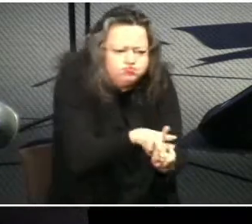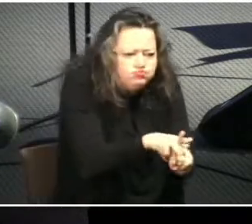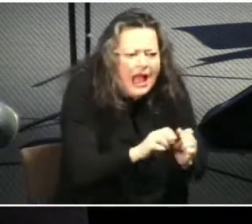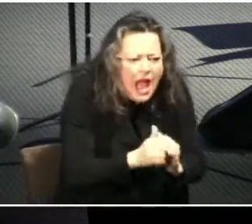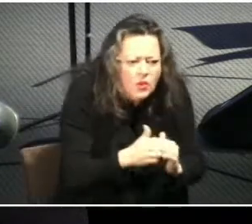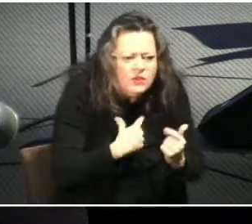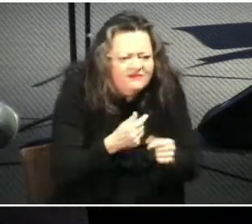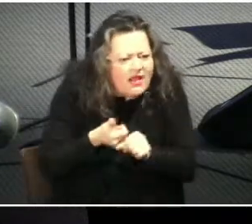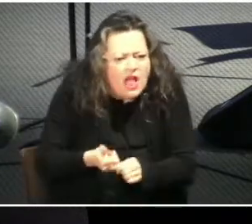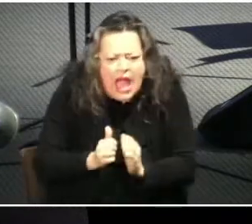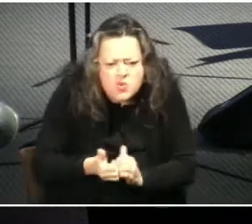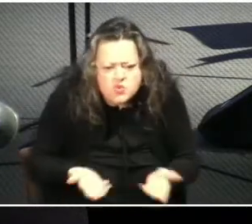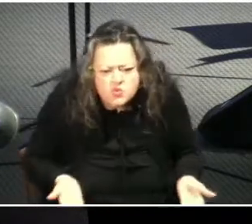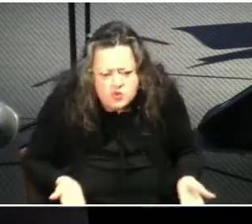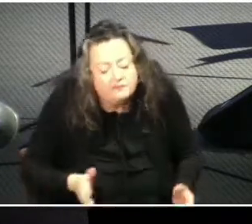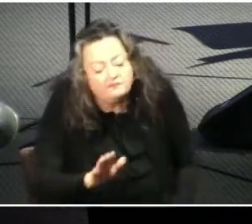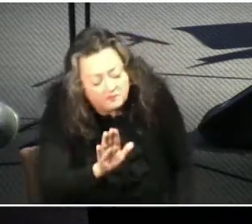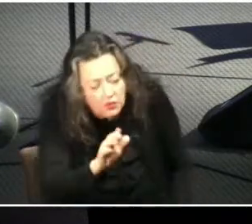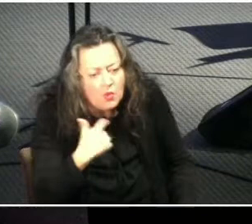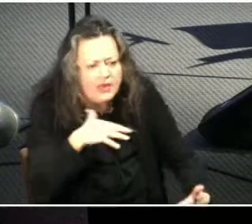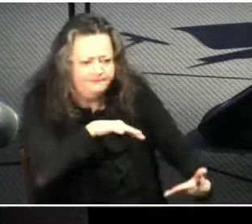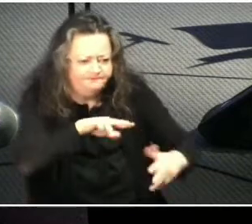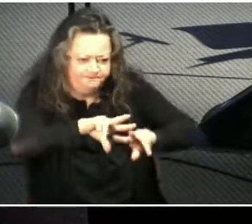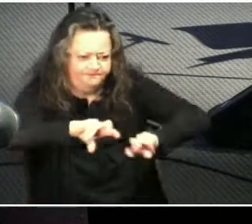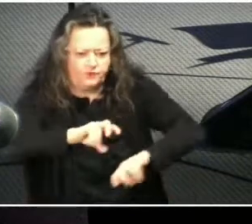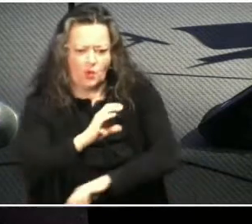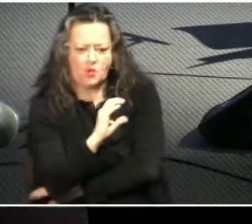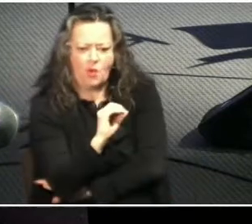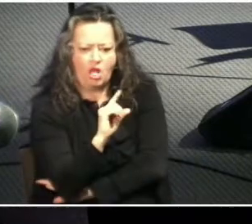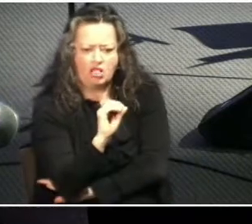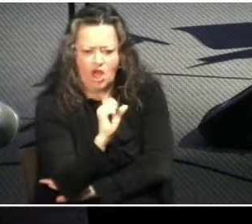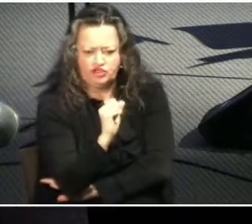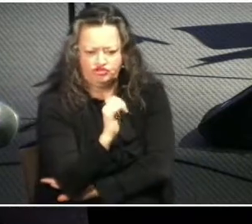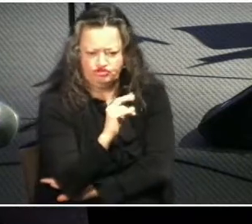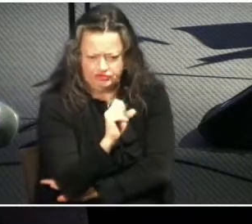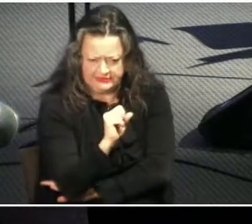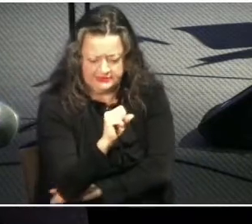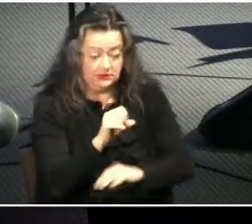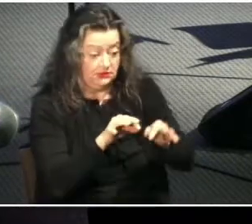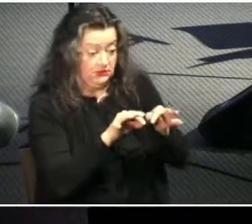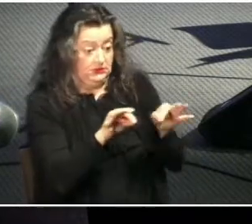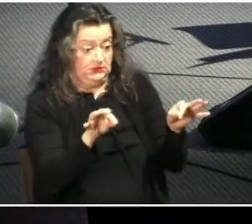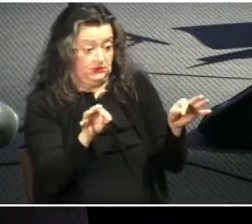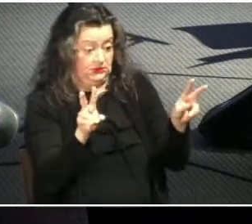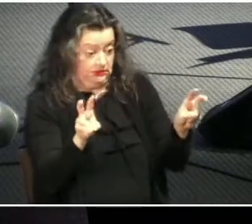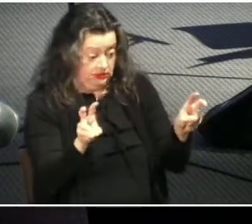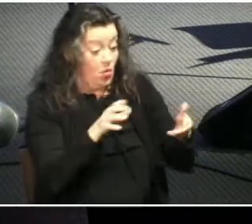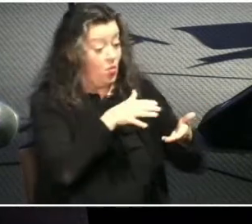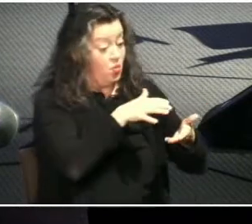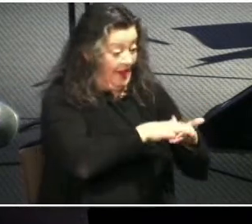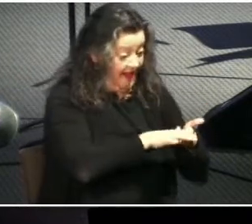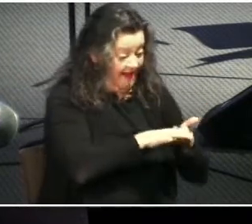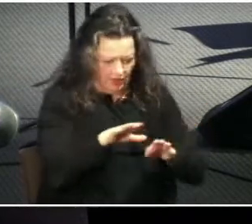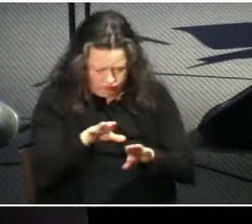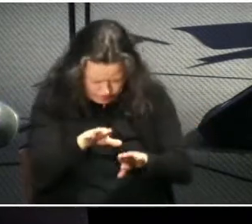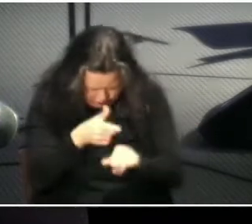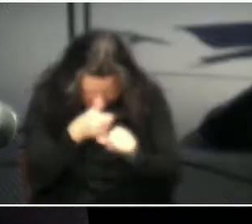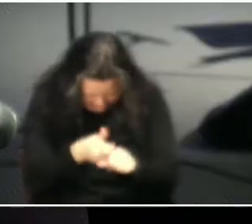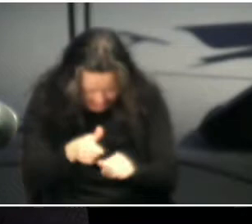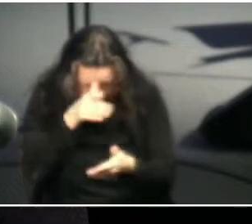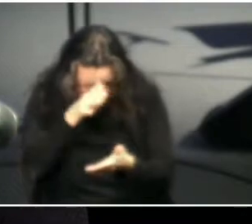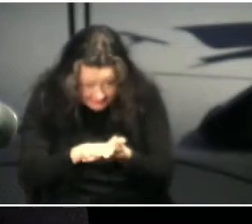in our colossians study today and i recognize wives submit to your husbands goes completely